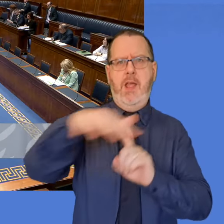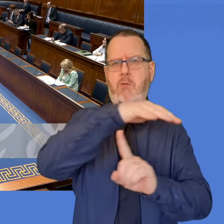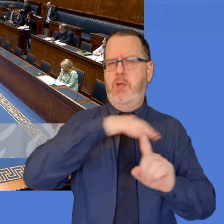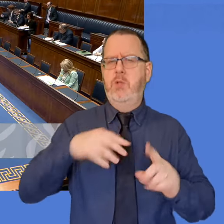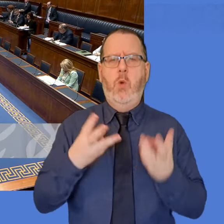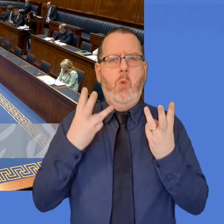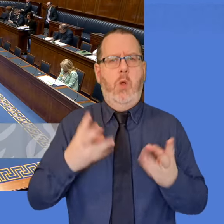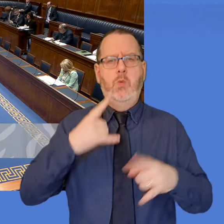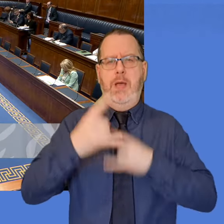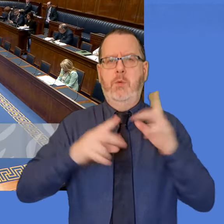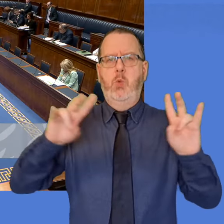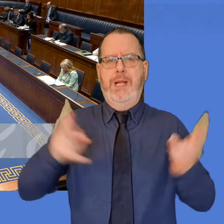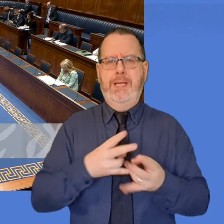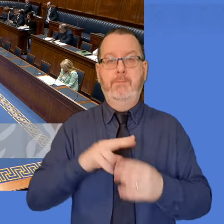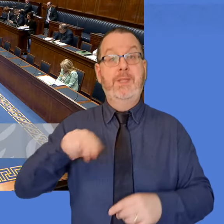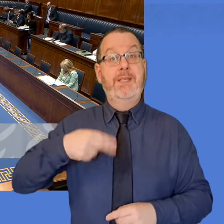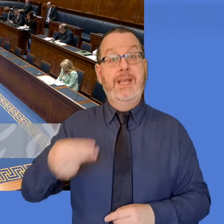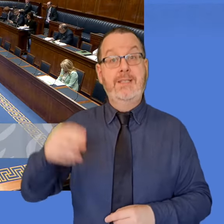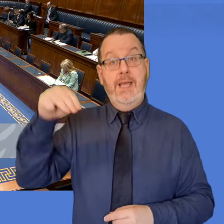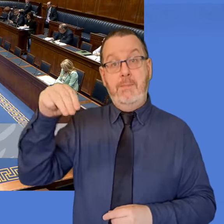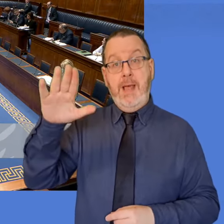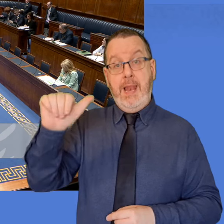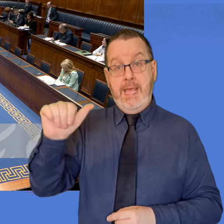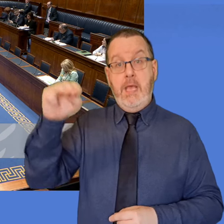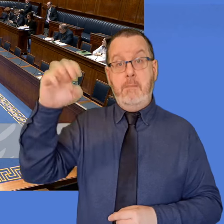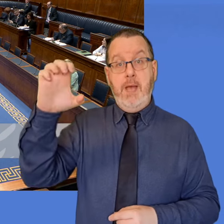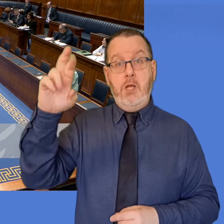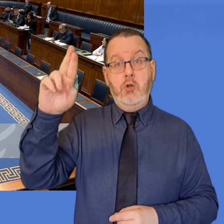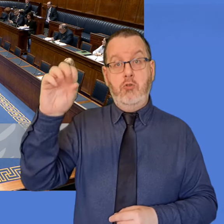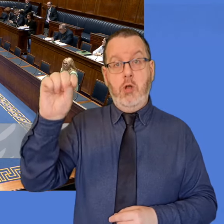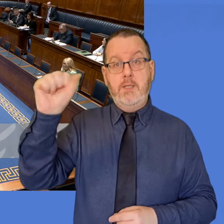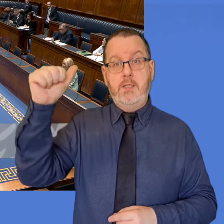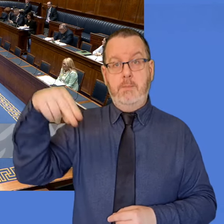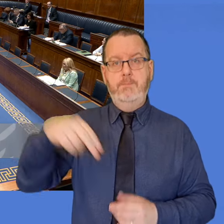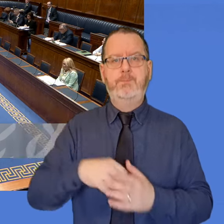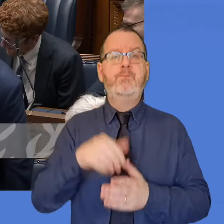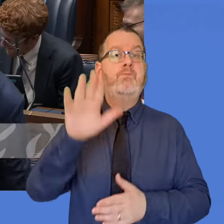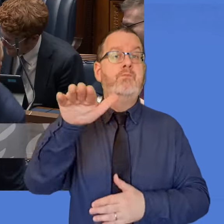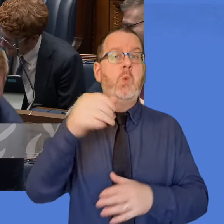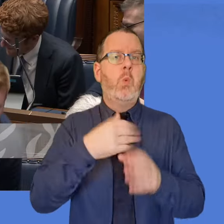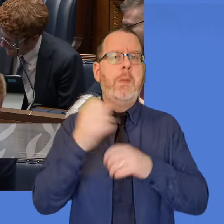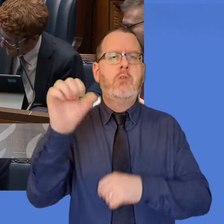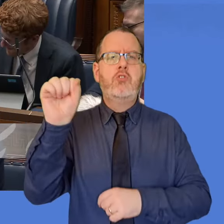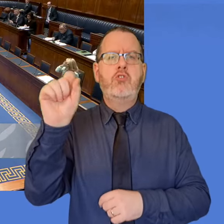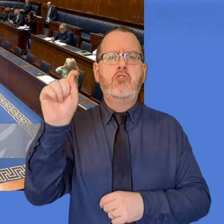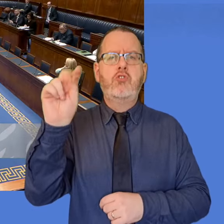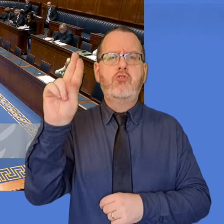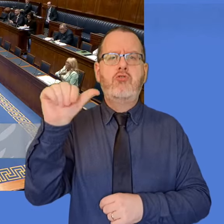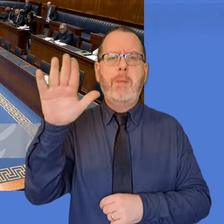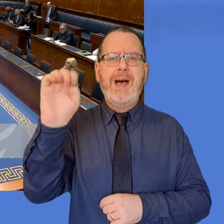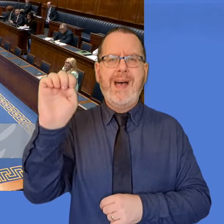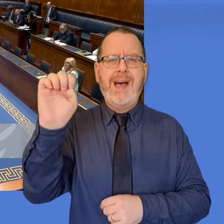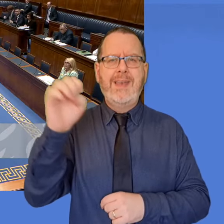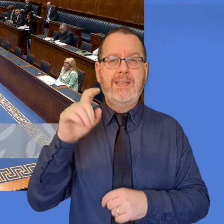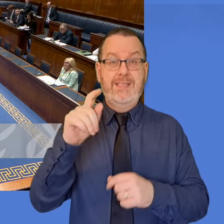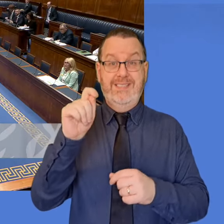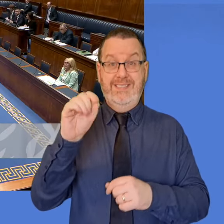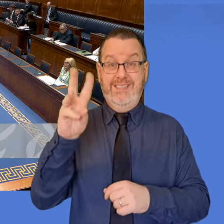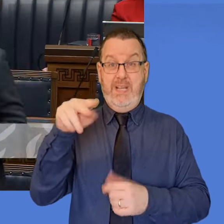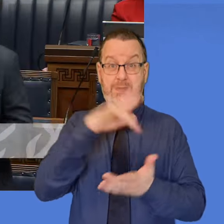Speaker, could you provide an update on the regeneration of Straban Town Centre and what progress has made in the public realm scheme? Mr Speaker. Yes,